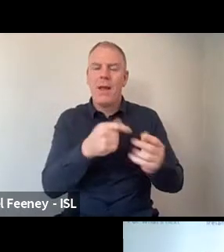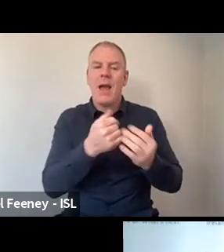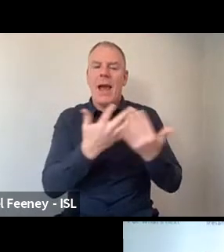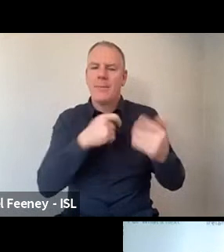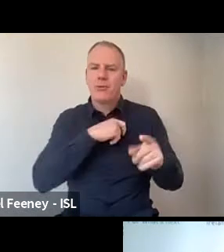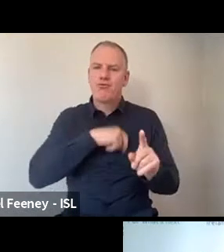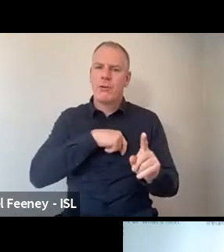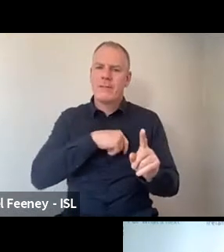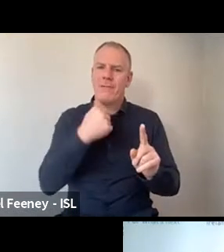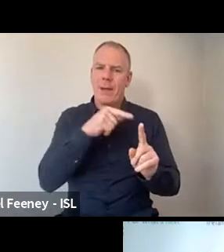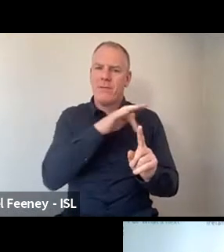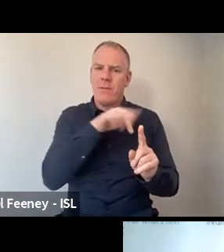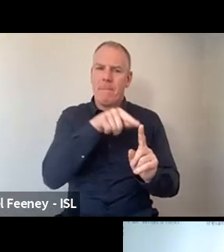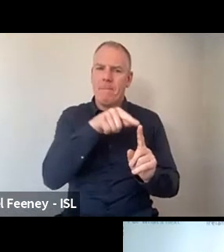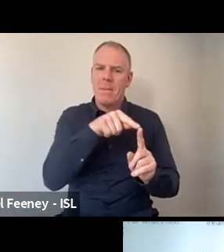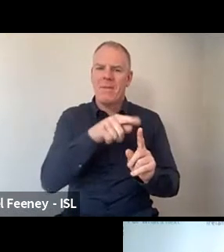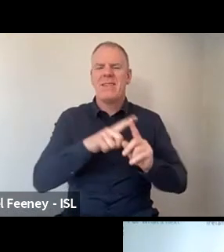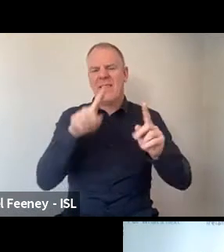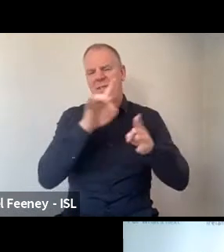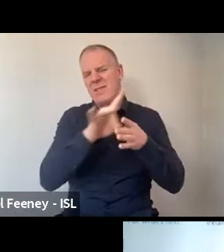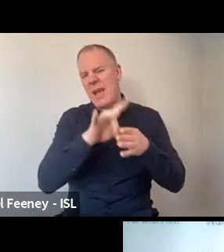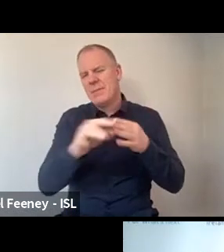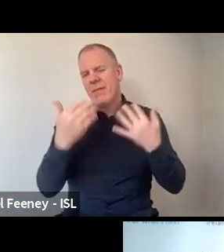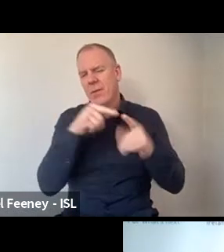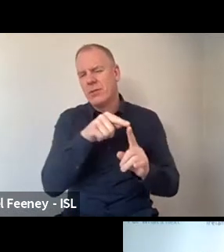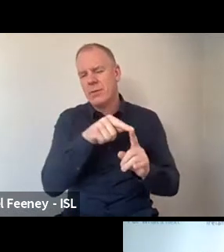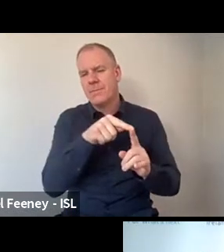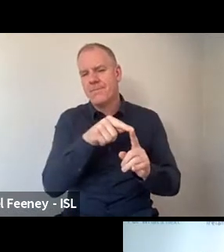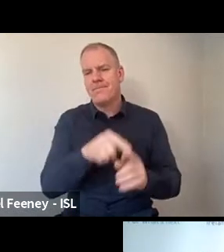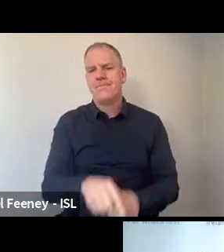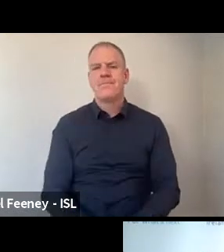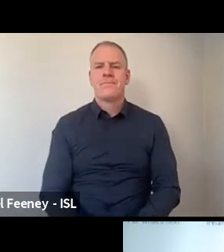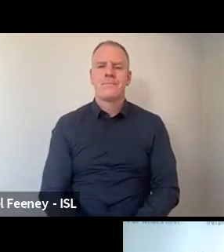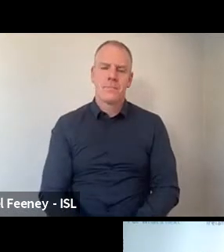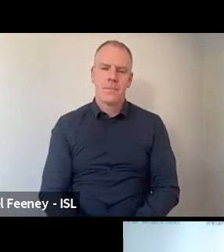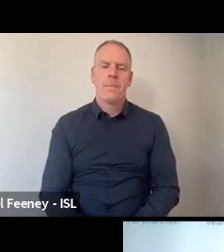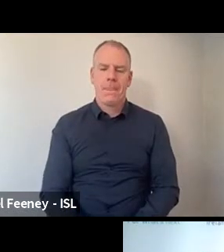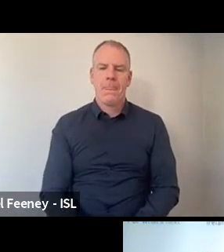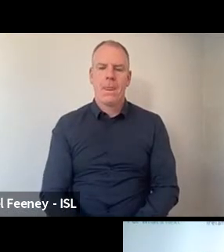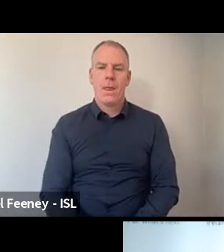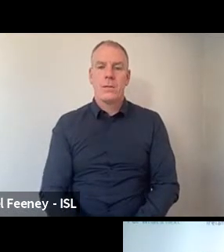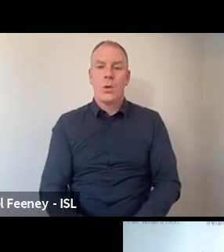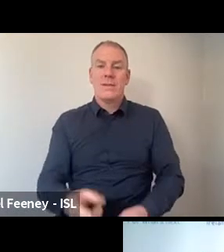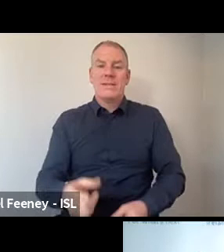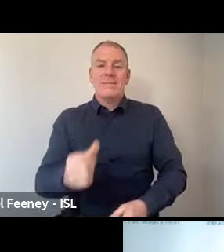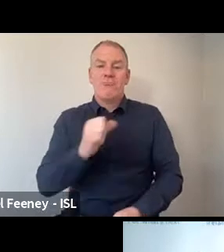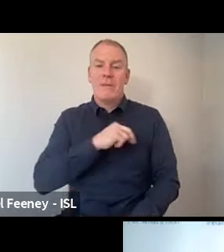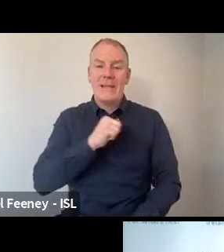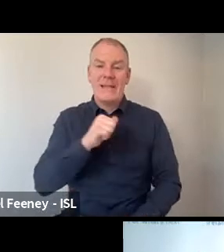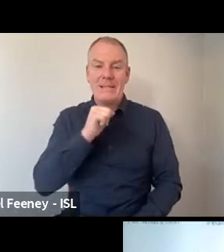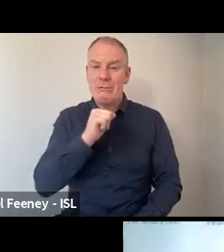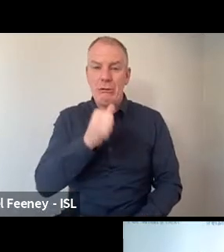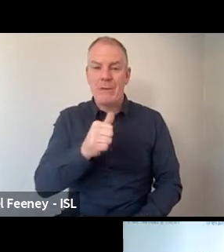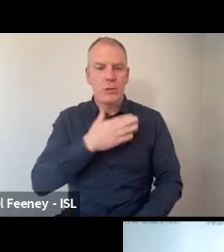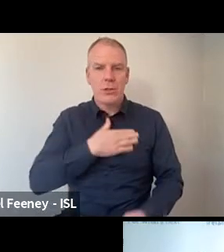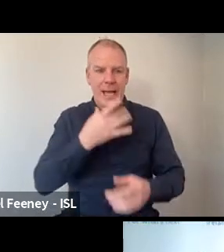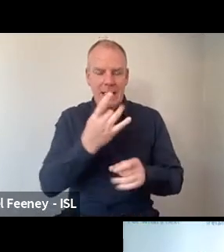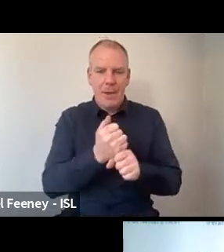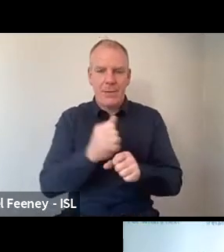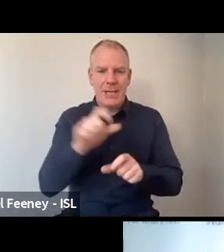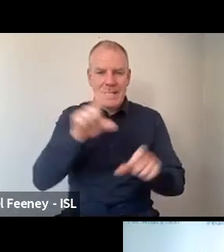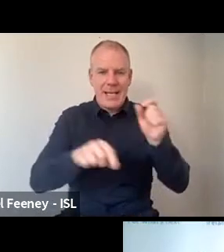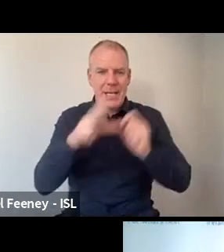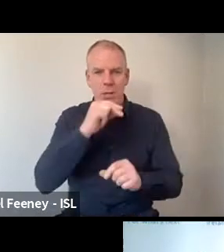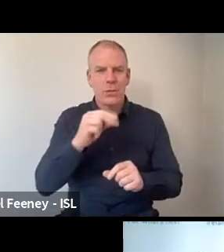trust them for different kinds of information. And so we didn't only ask about science news, because